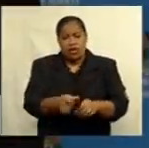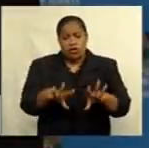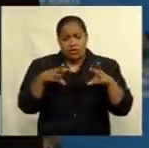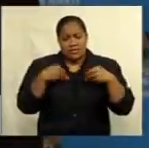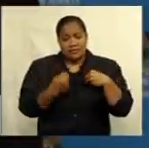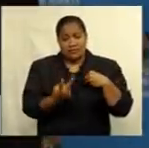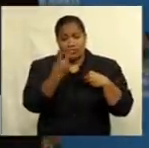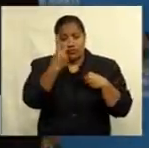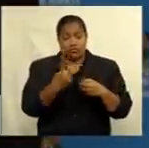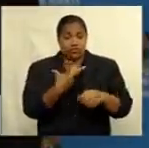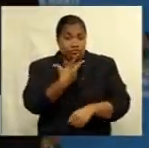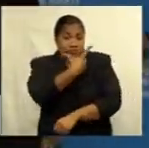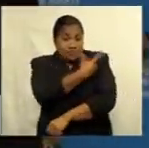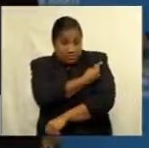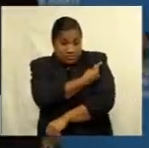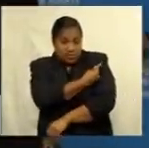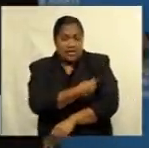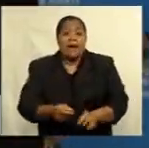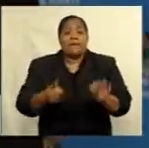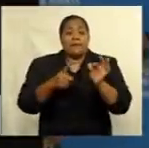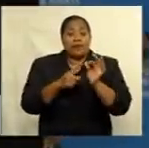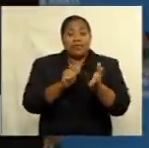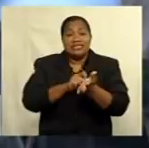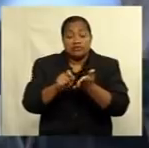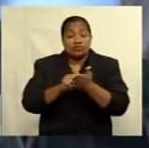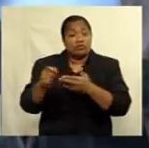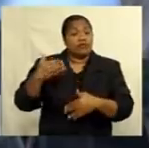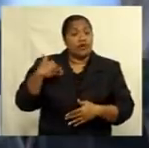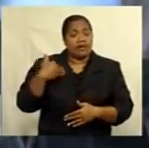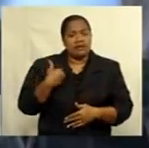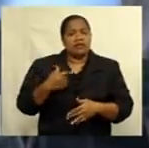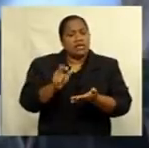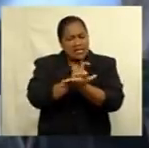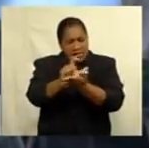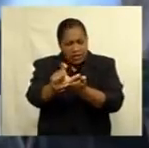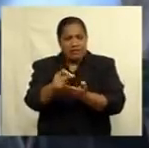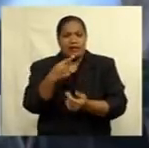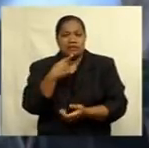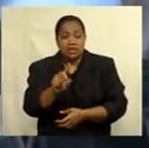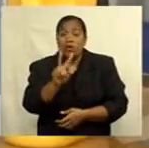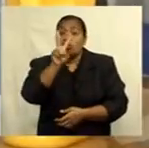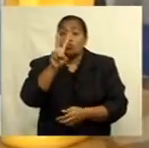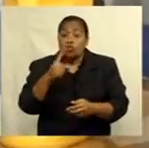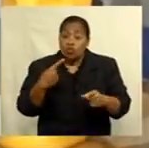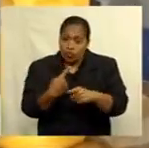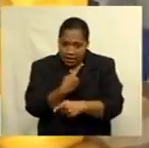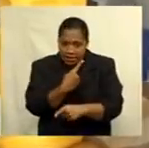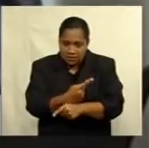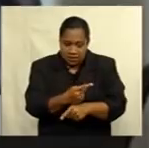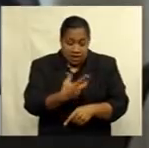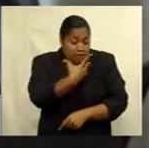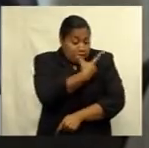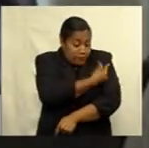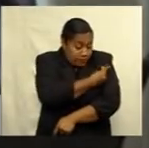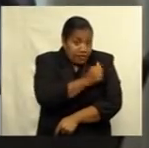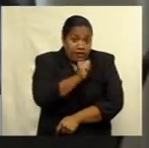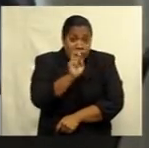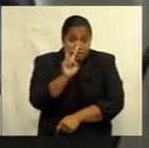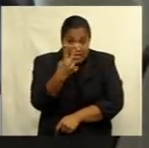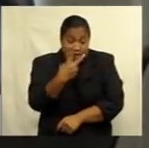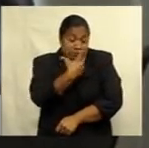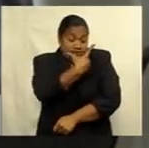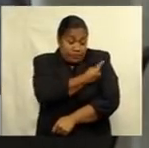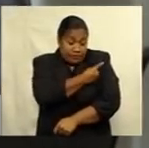vaccine. But the Permanent Secretary for Health, Dr. James Spong, clarified a two-week period needed to be completed in order to be